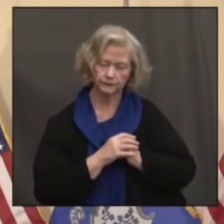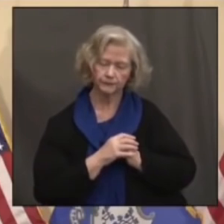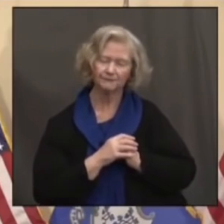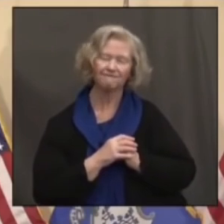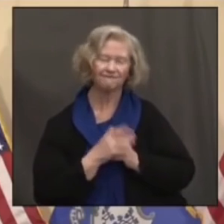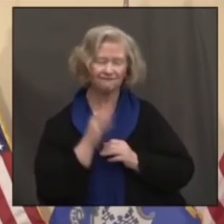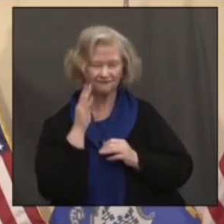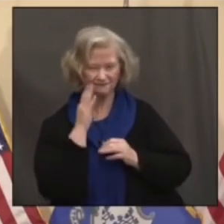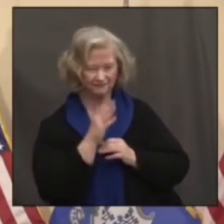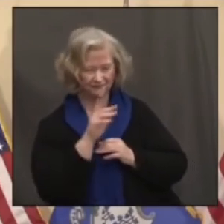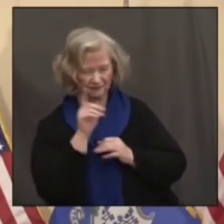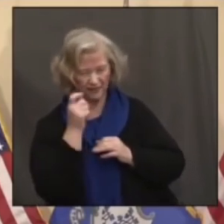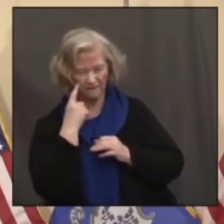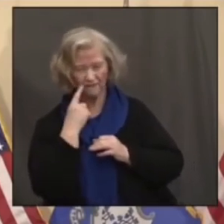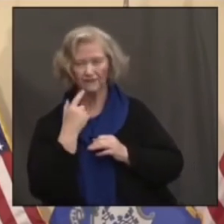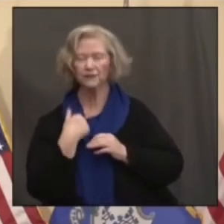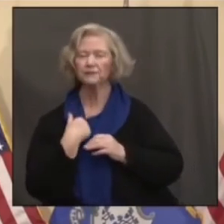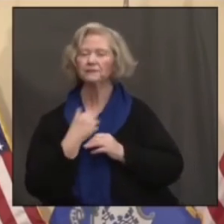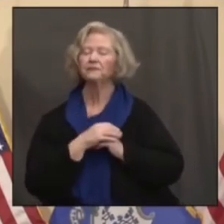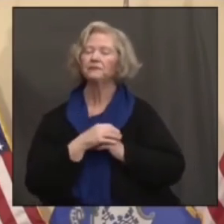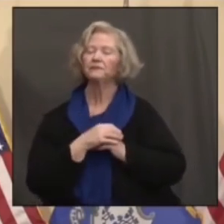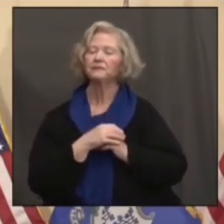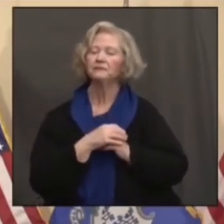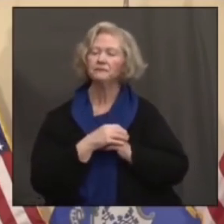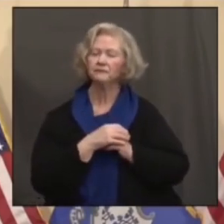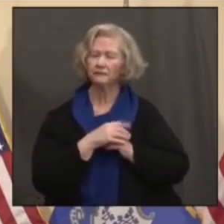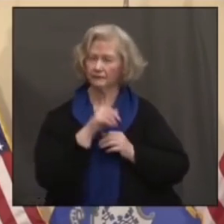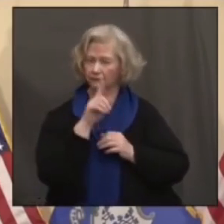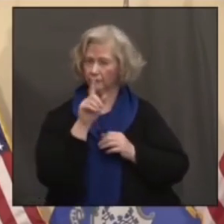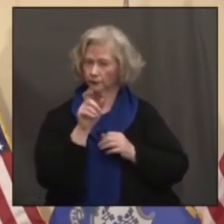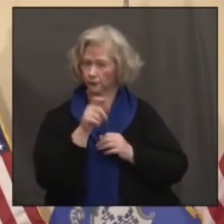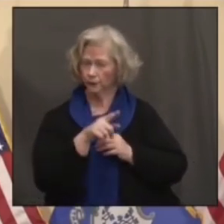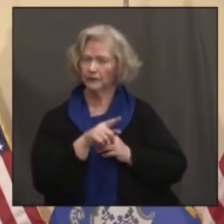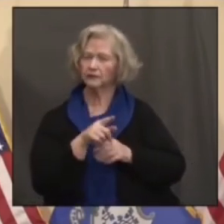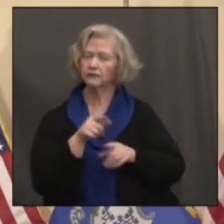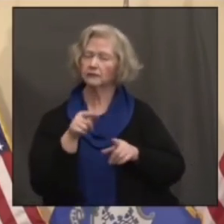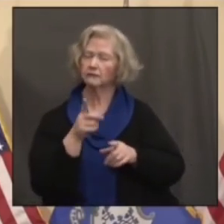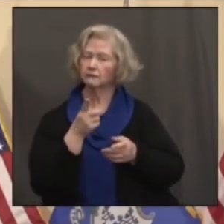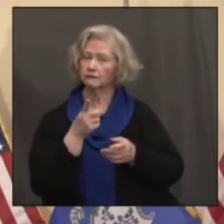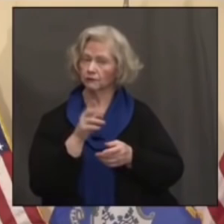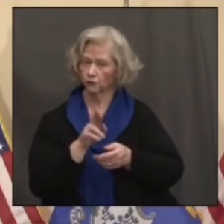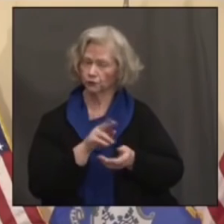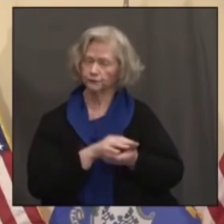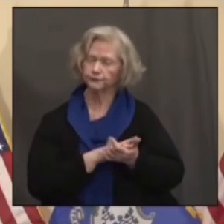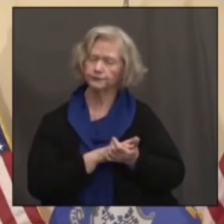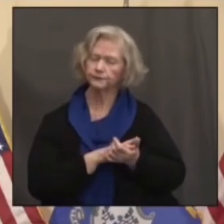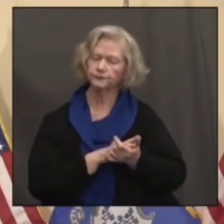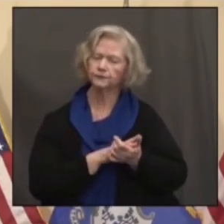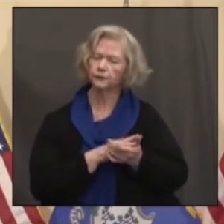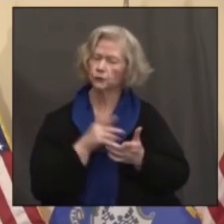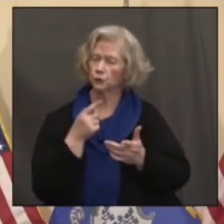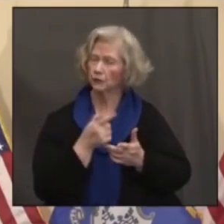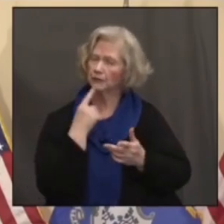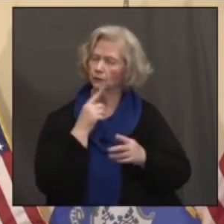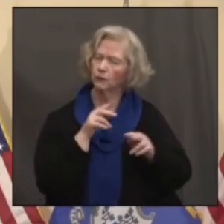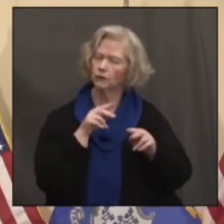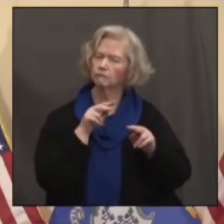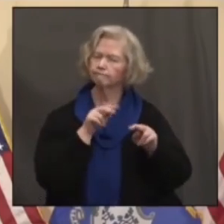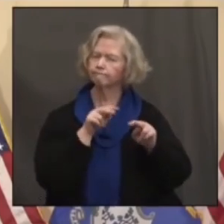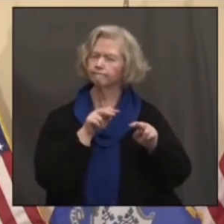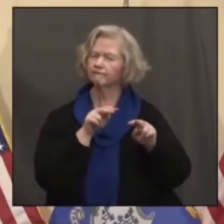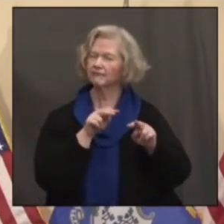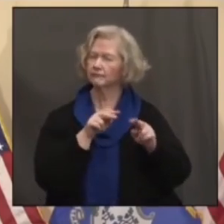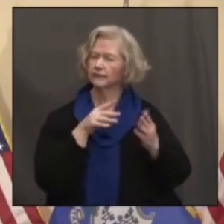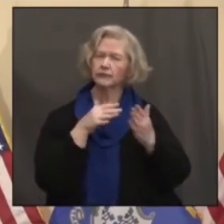Hi, Governor Zania Maldonado, Fox 61. My first question is going to be for Dr. Koh. You mentioned you've been following some studies in